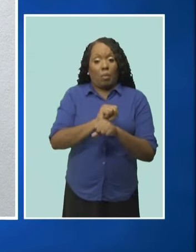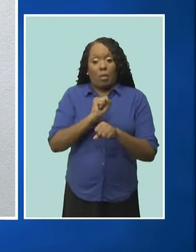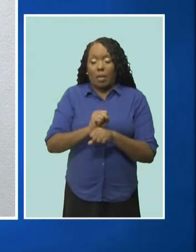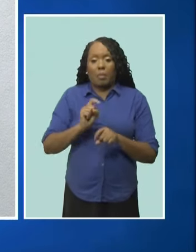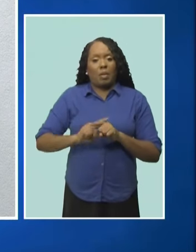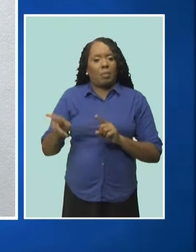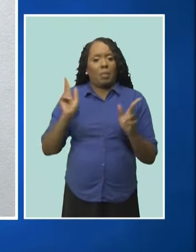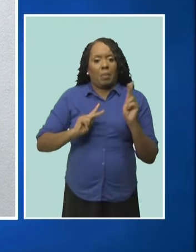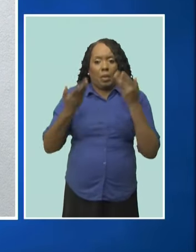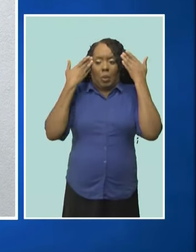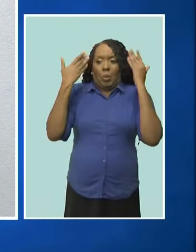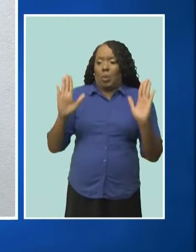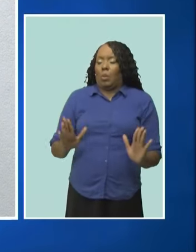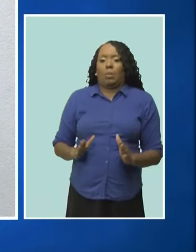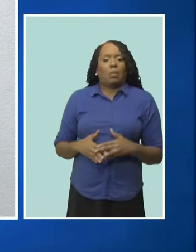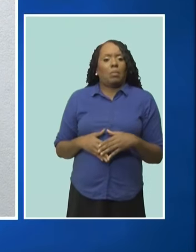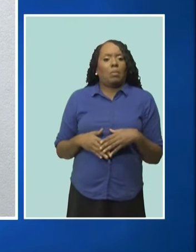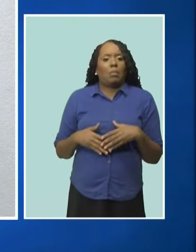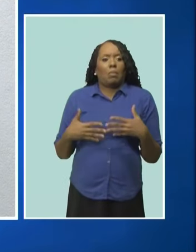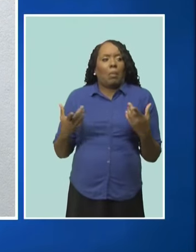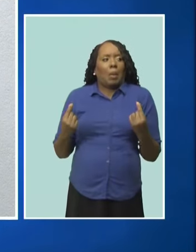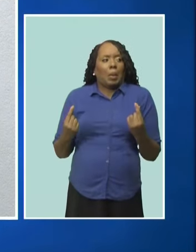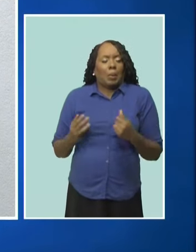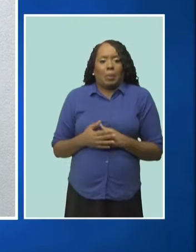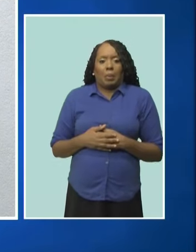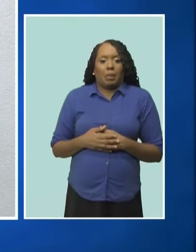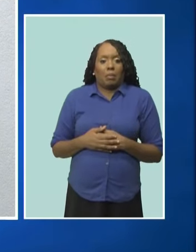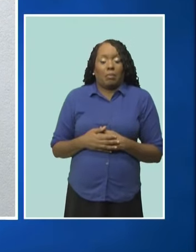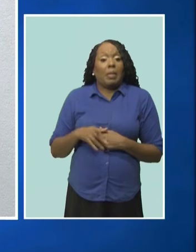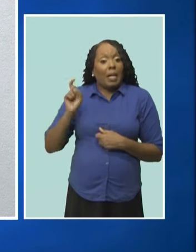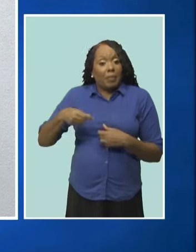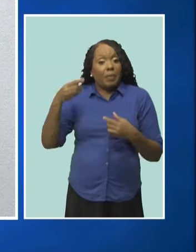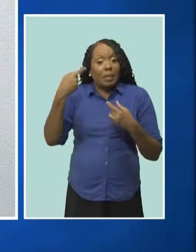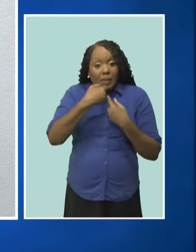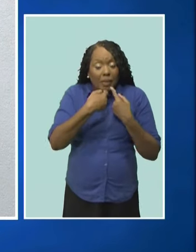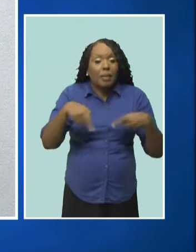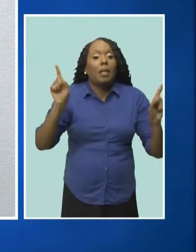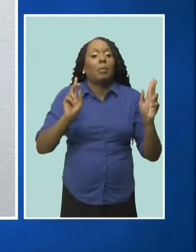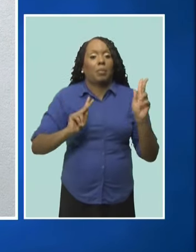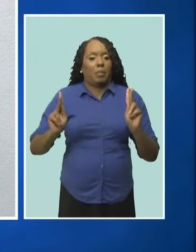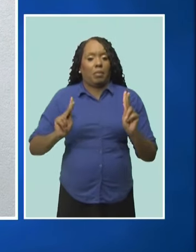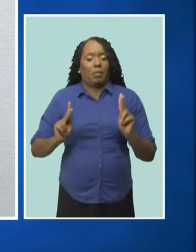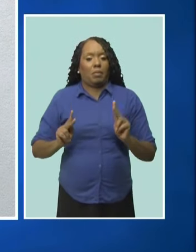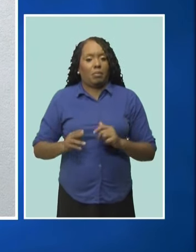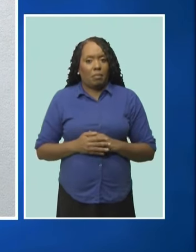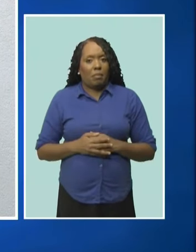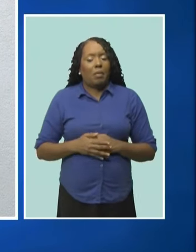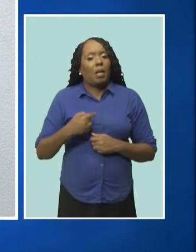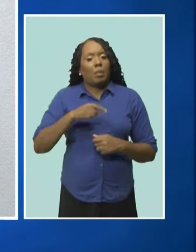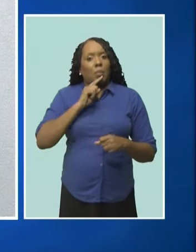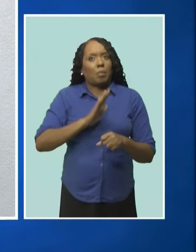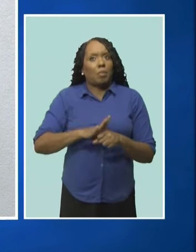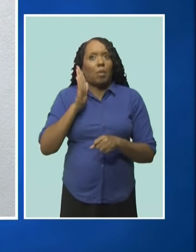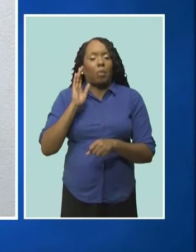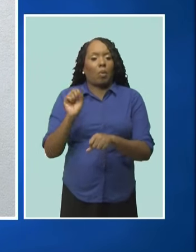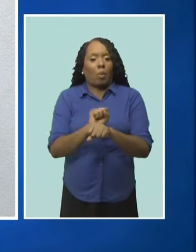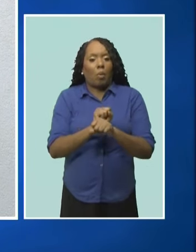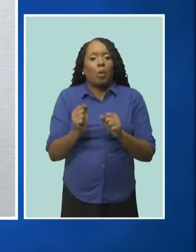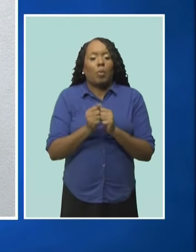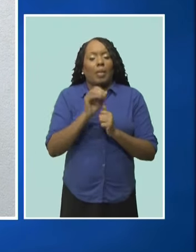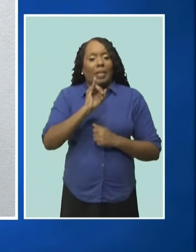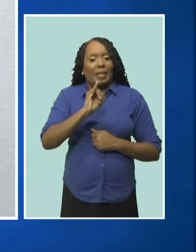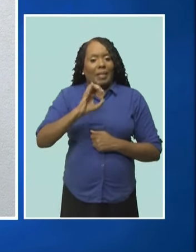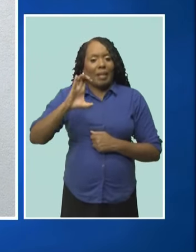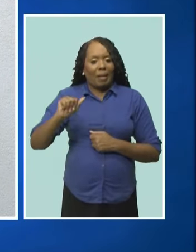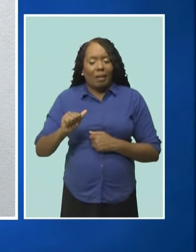So I really appreciate all of this, and I wish to give you my assurance that I will continue to work with ECO to